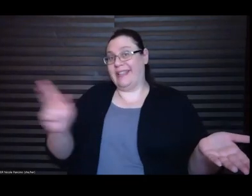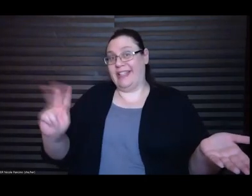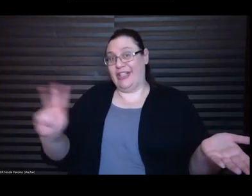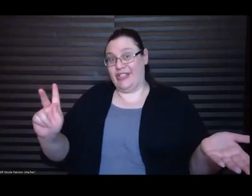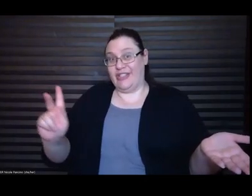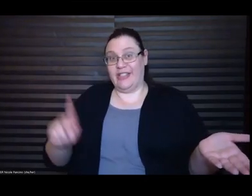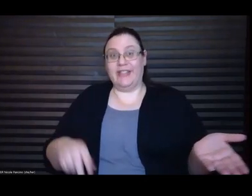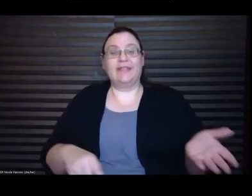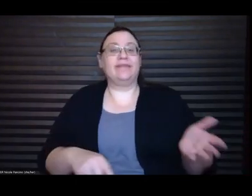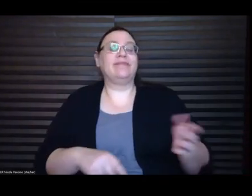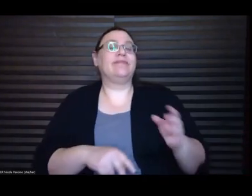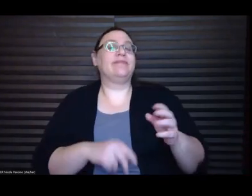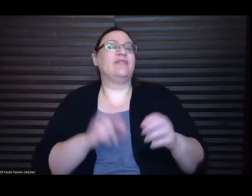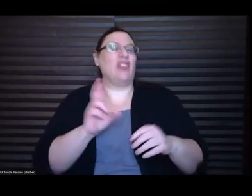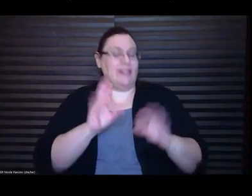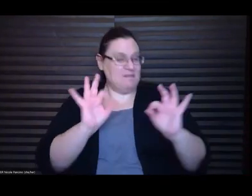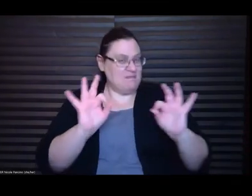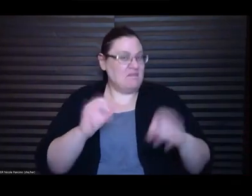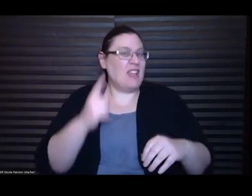you know, it requires no prefacing.